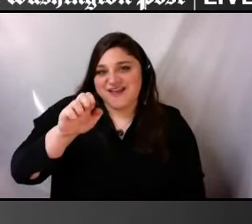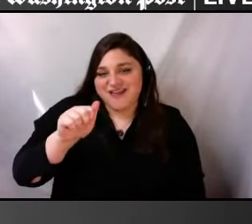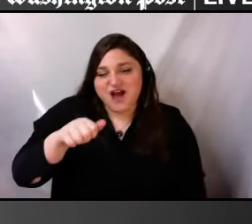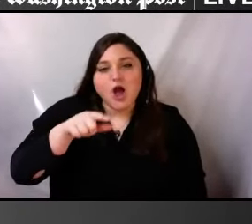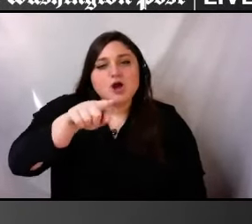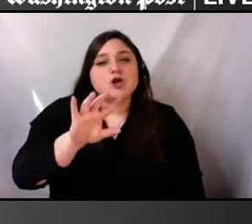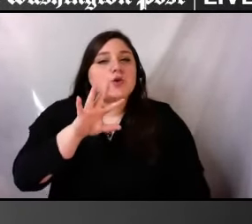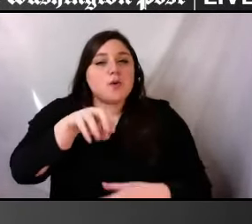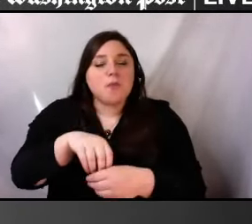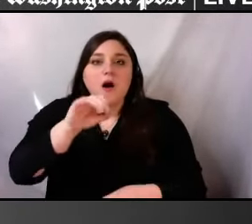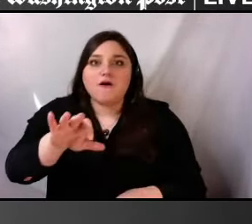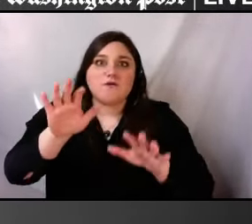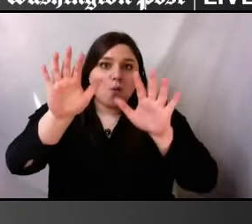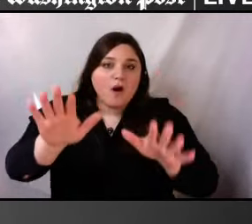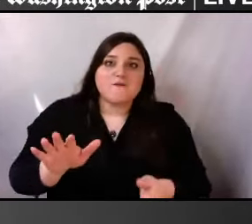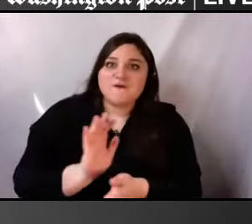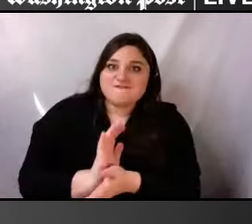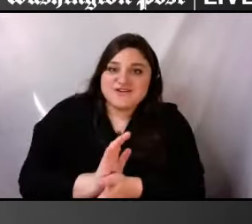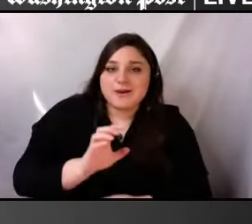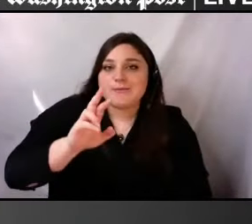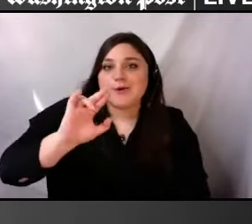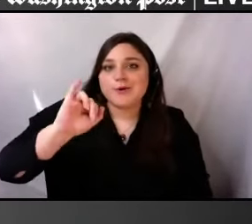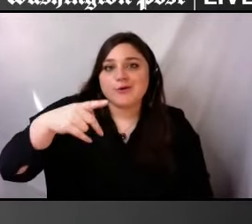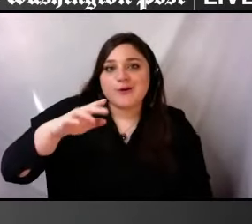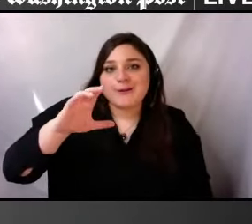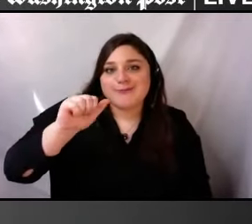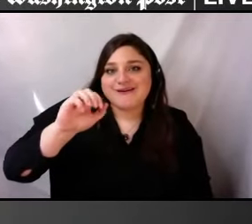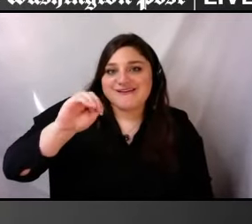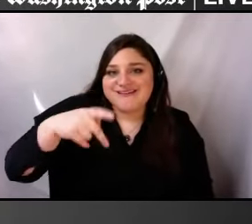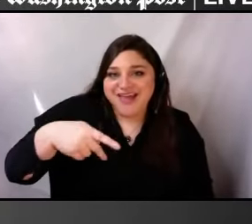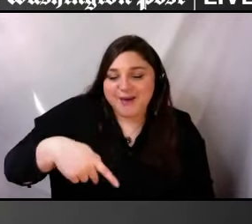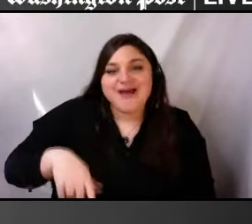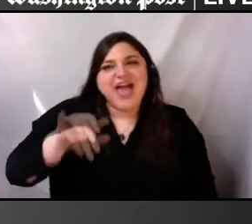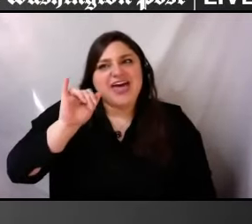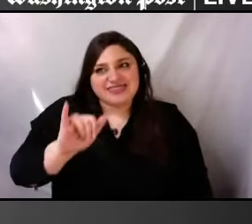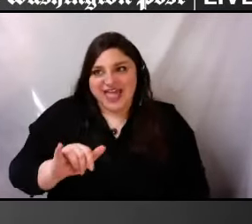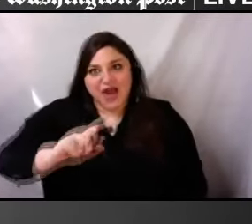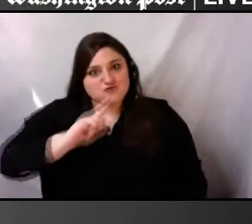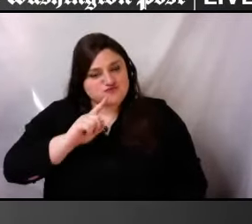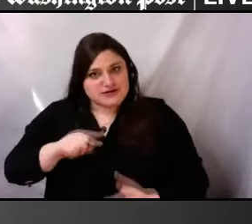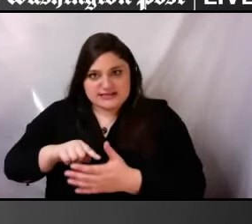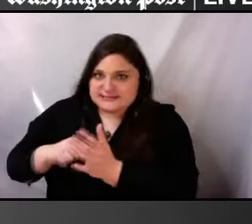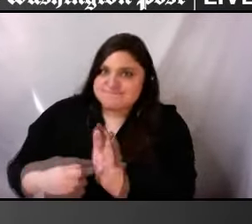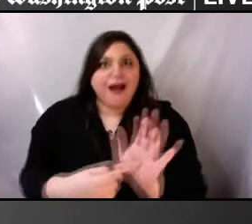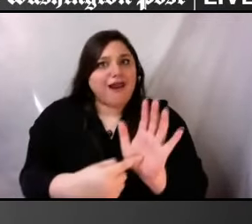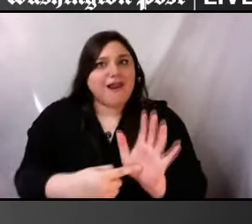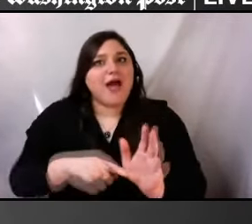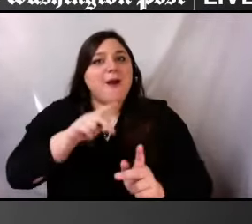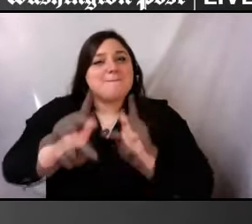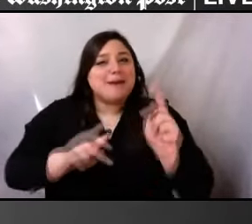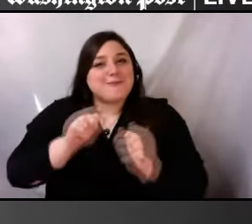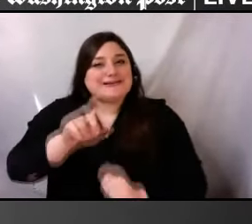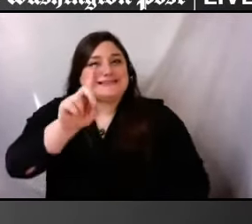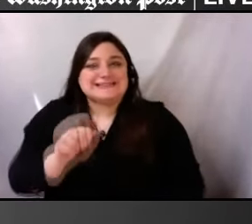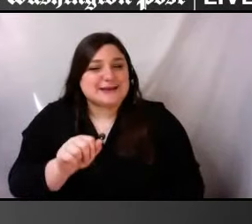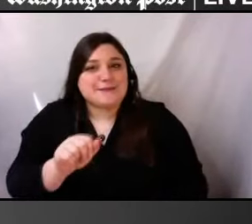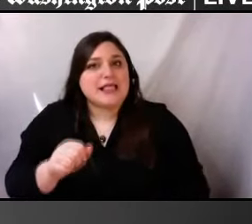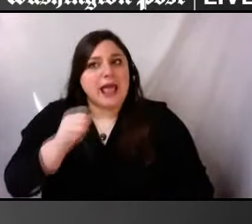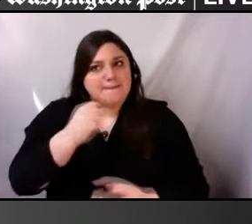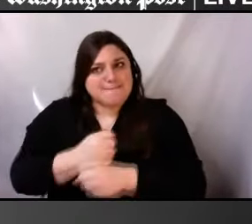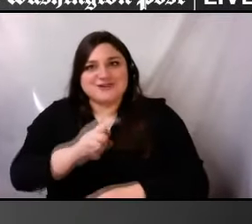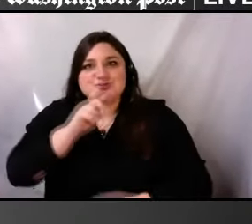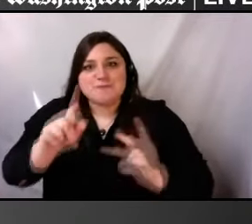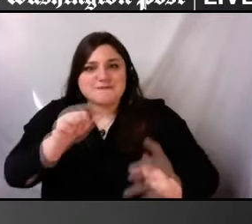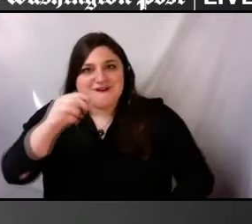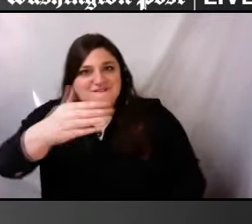It didn't allow people to forget about disability. It put it there right in the mainstream. Tell me about the impact it's had in the fight for